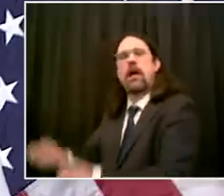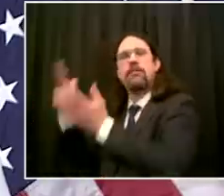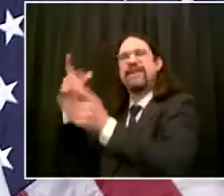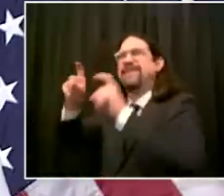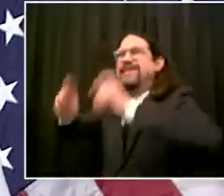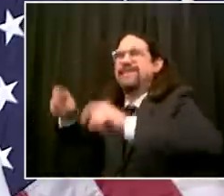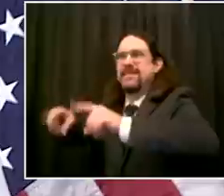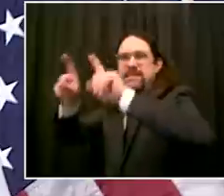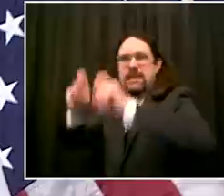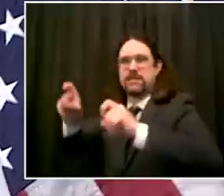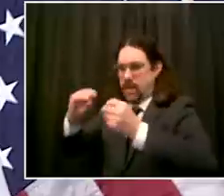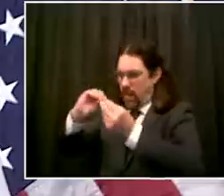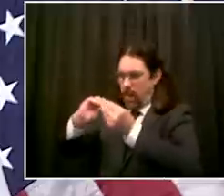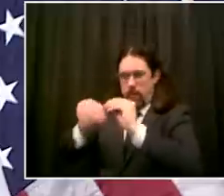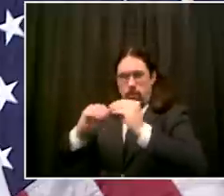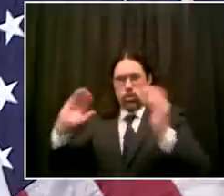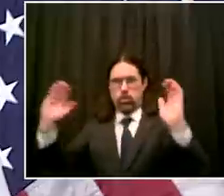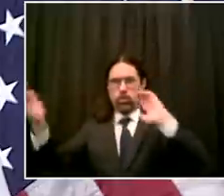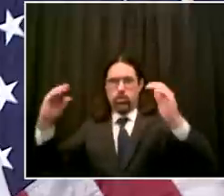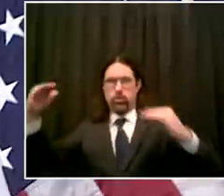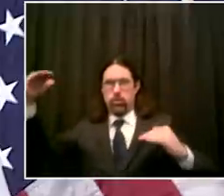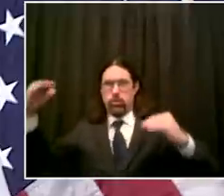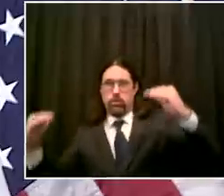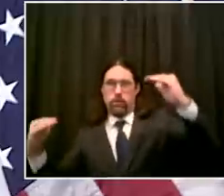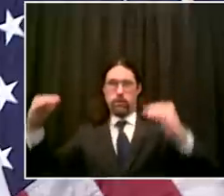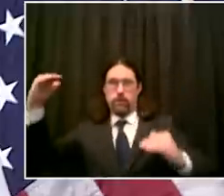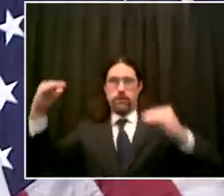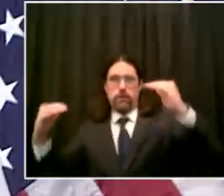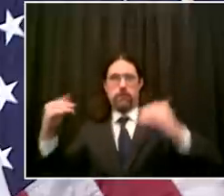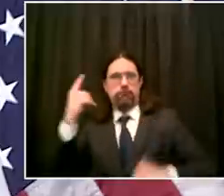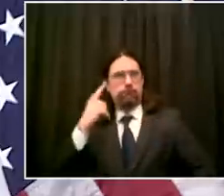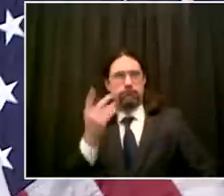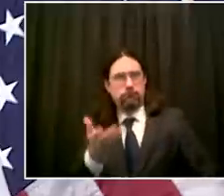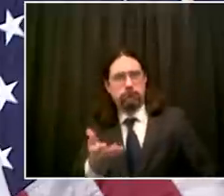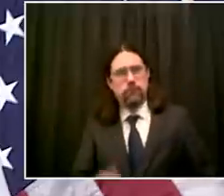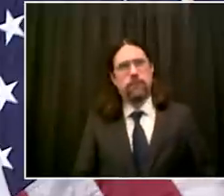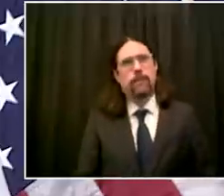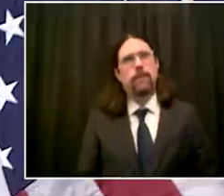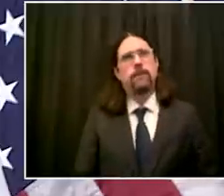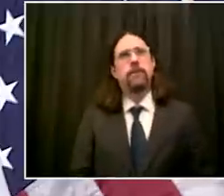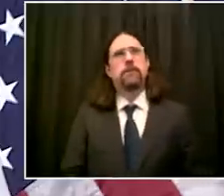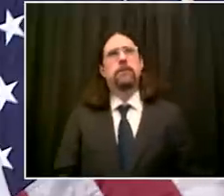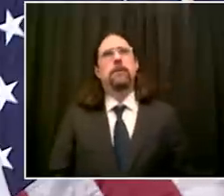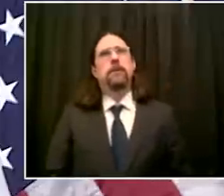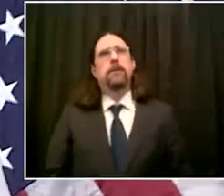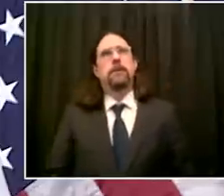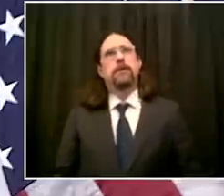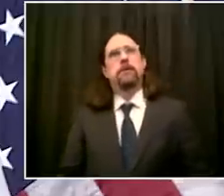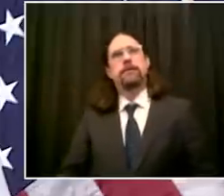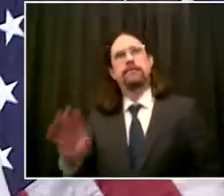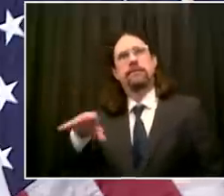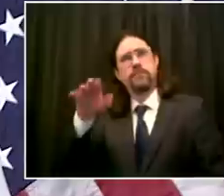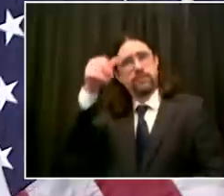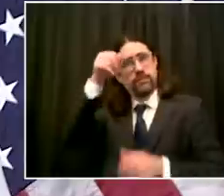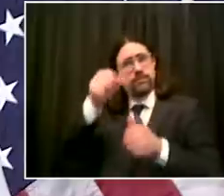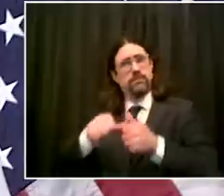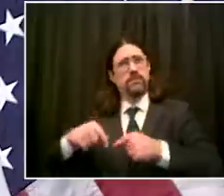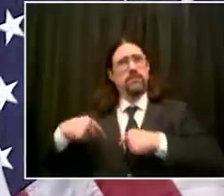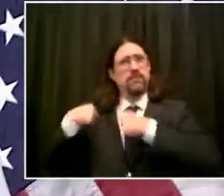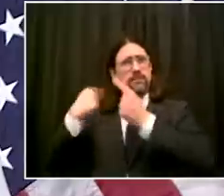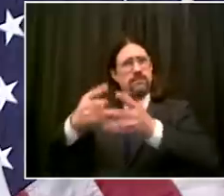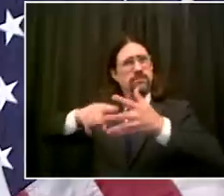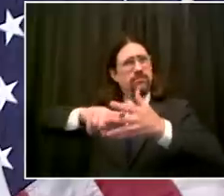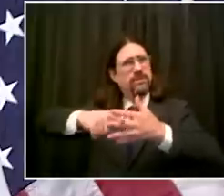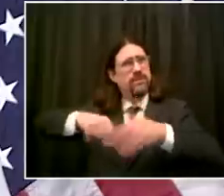people so we sent a very conservative message for a long long time there for a long time there was no testing remember goes back to january